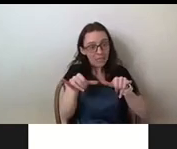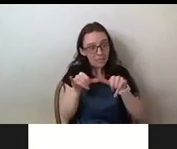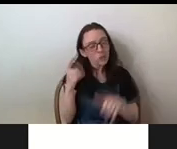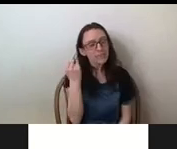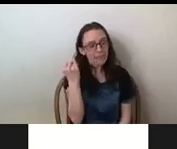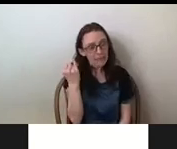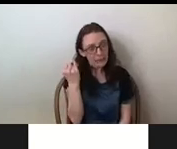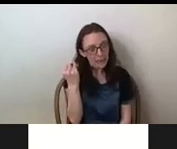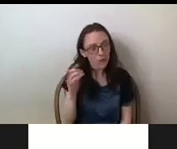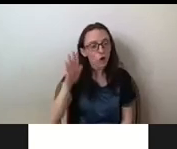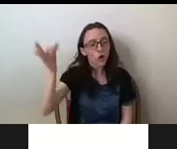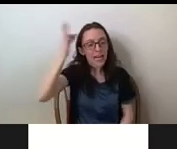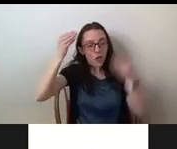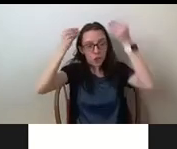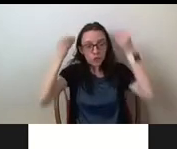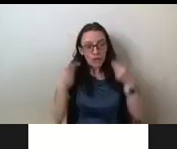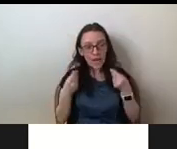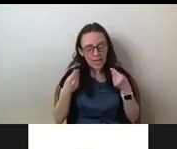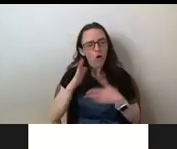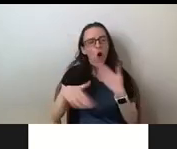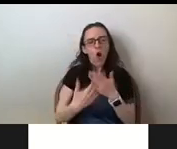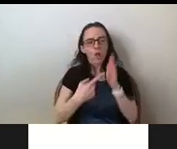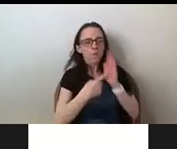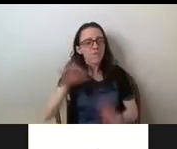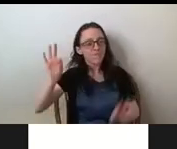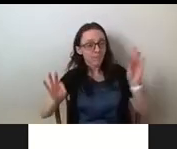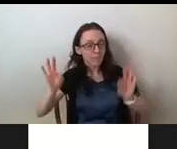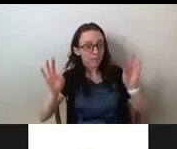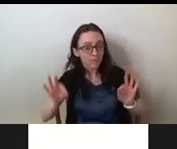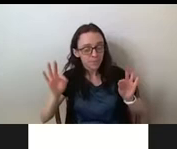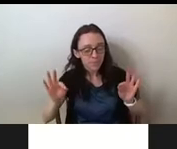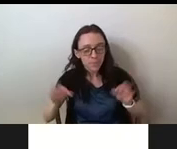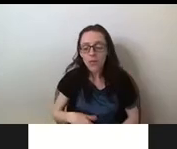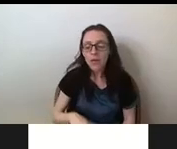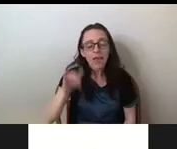straightened hair all implies aspects of femininity, and acts and suggests that her hair